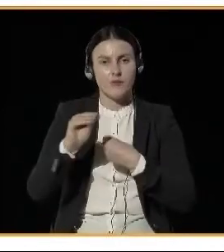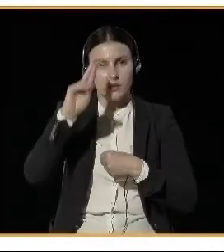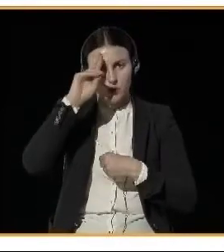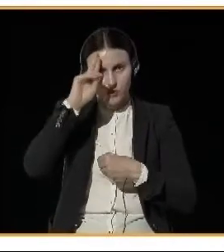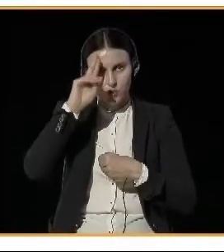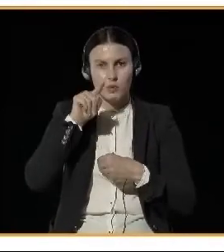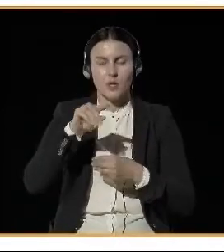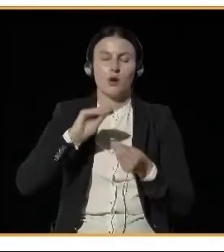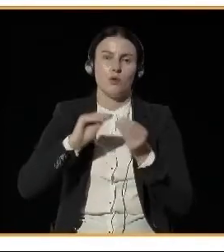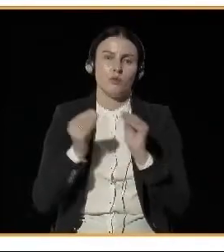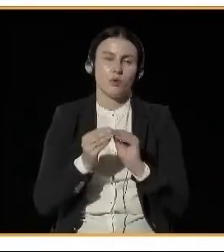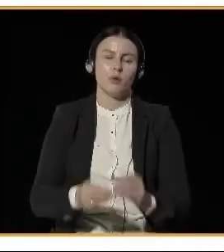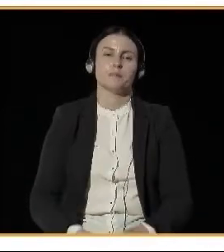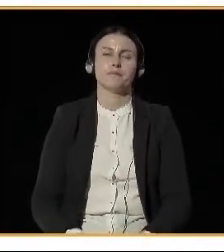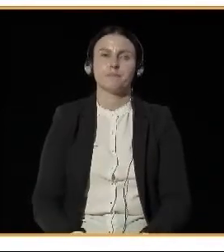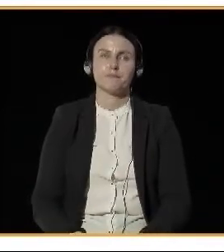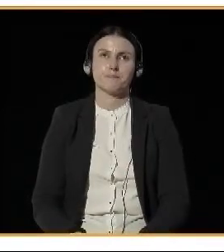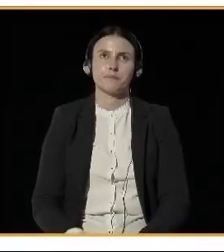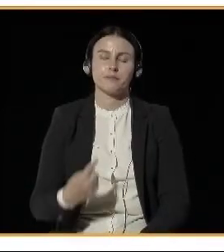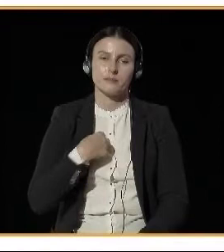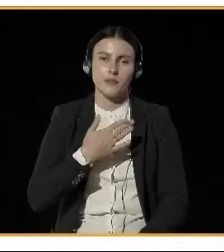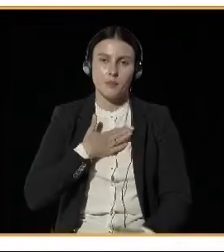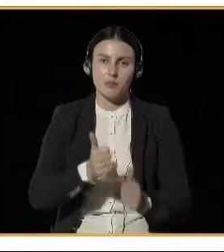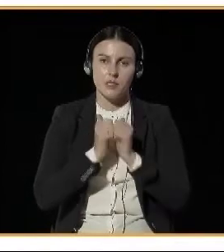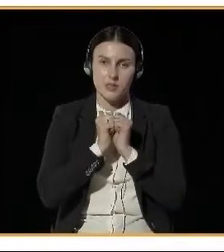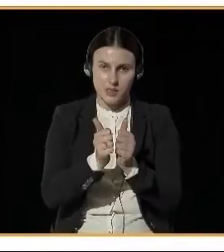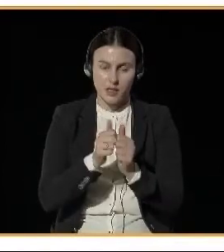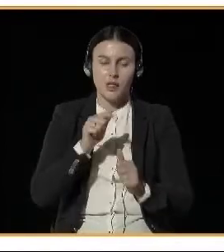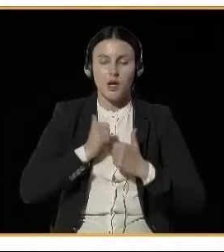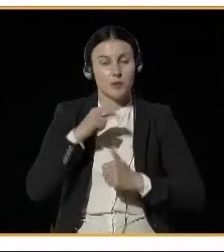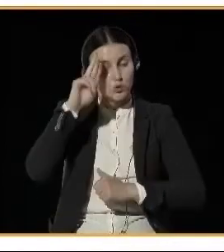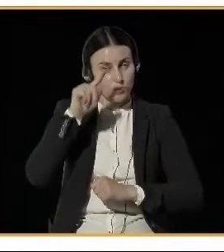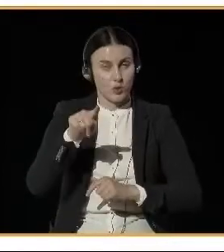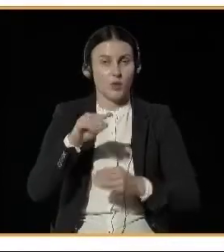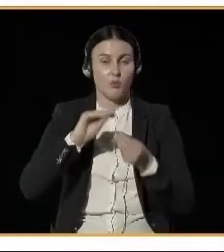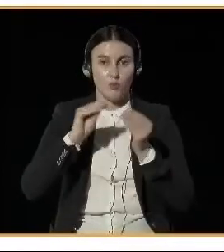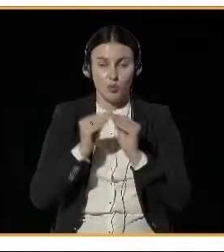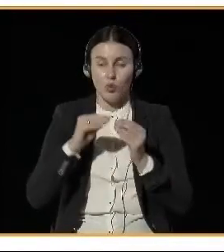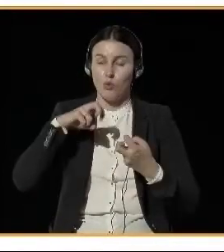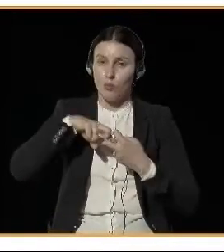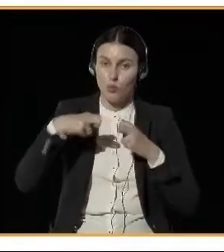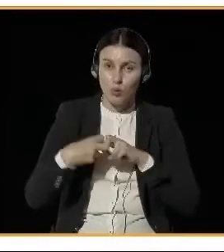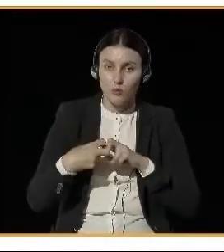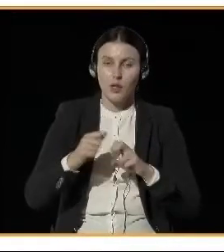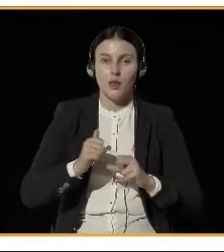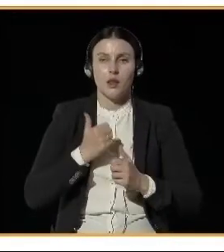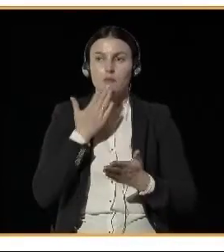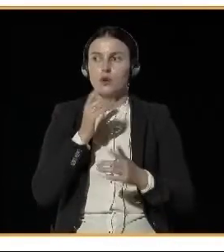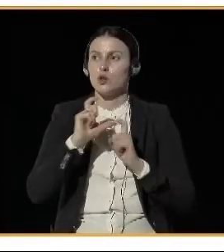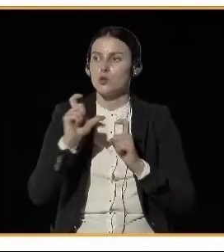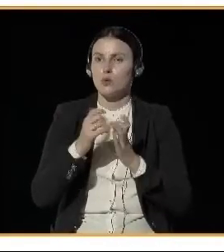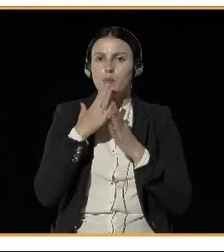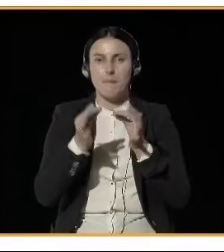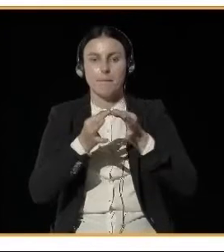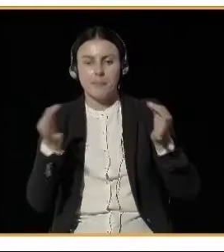Because without understanding the problem, it's impossible to define the success measures and it's impossible